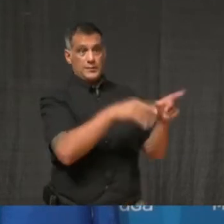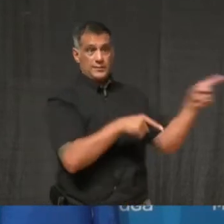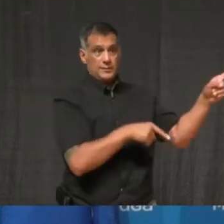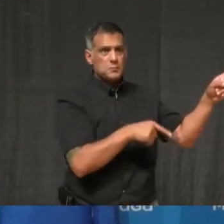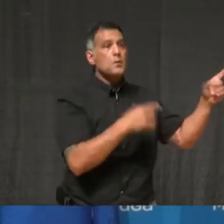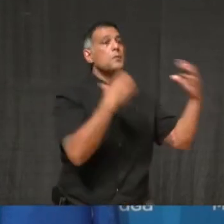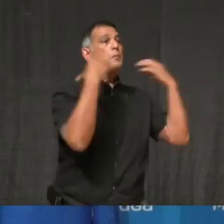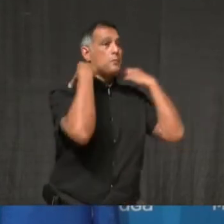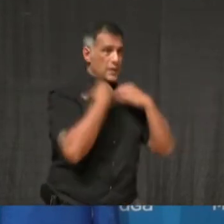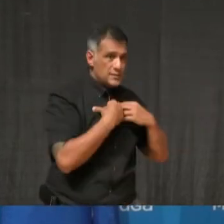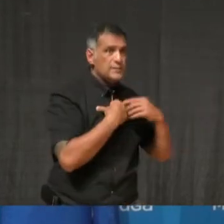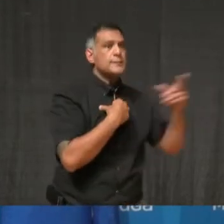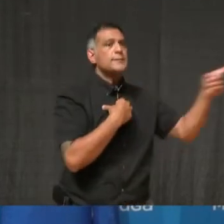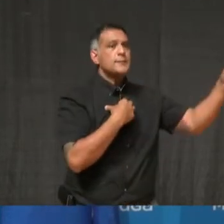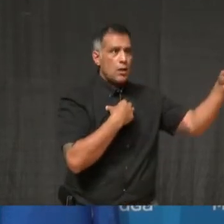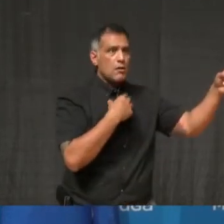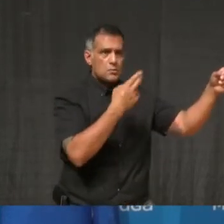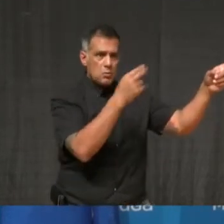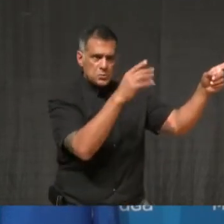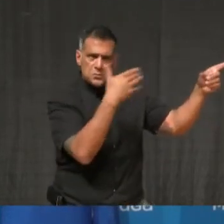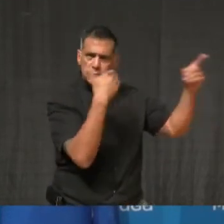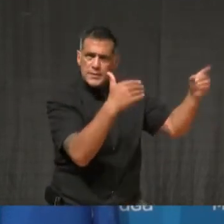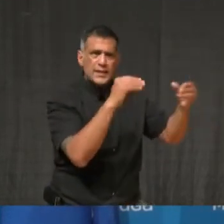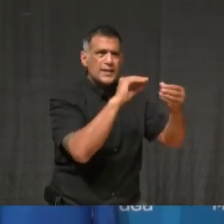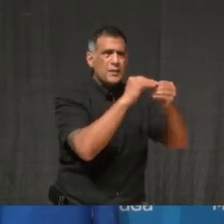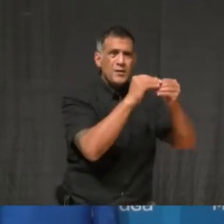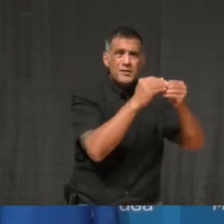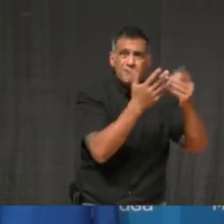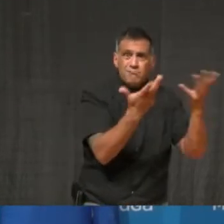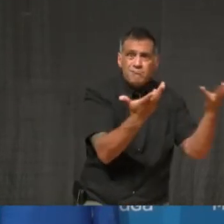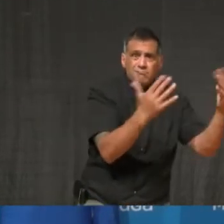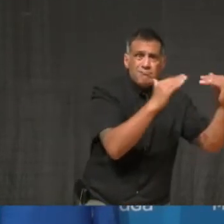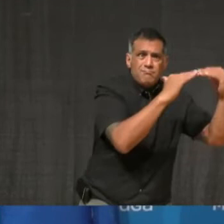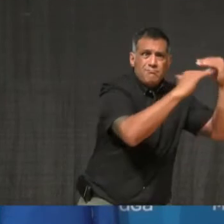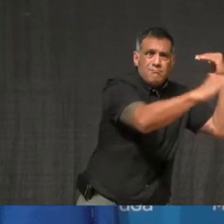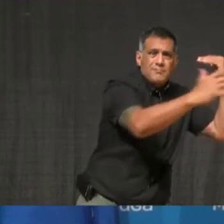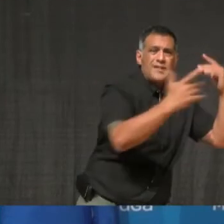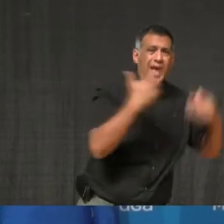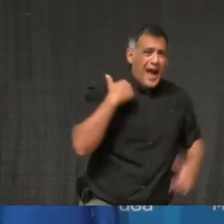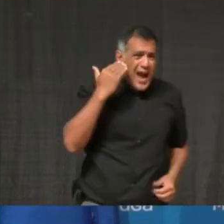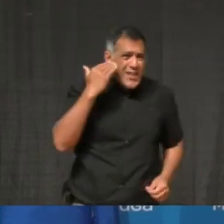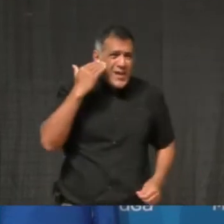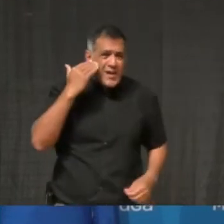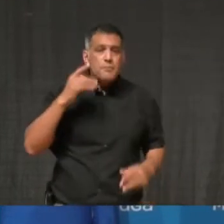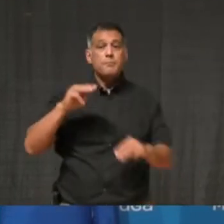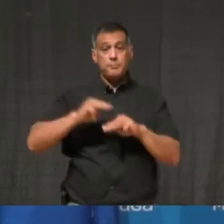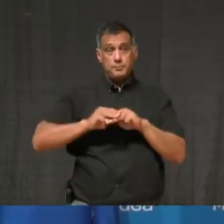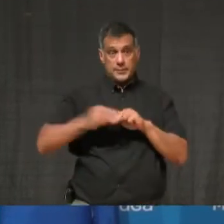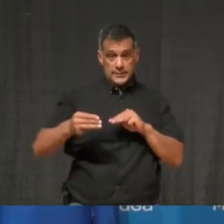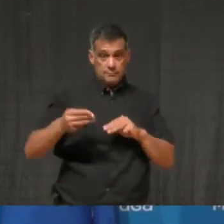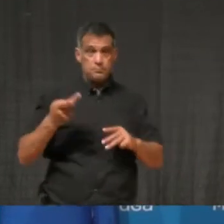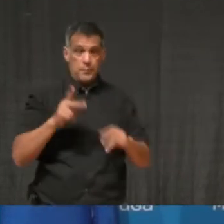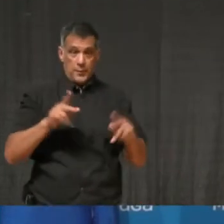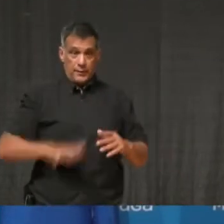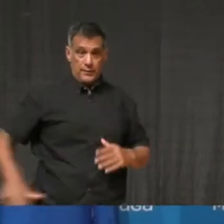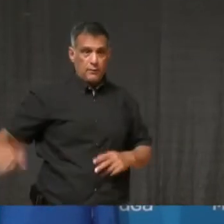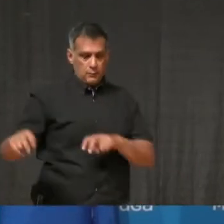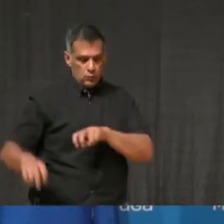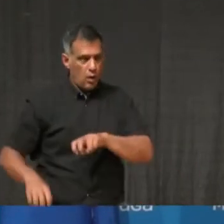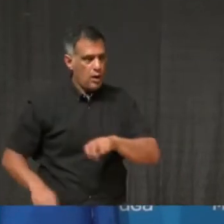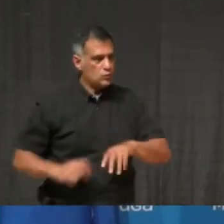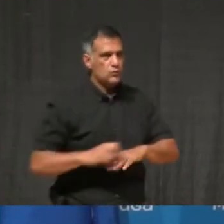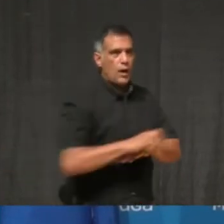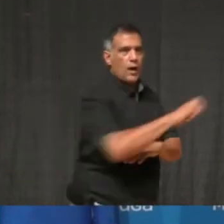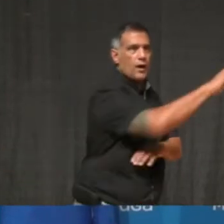we do know that Mississaugans will travel to Oakville, need be. I think I gave the example this morning, Steve,